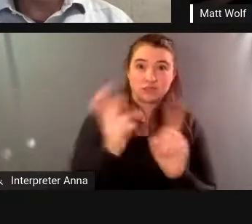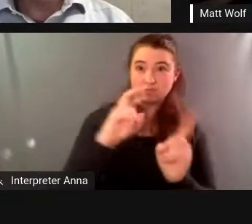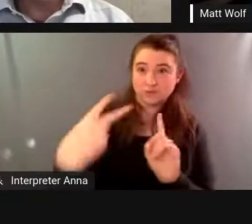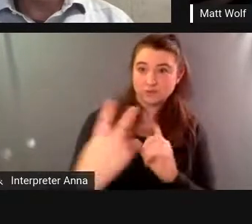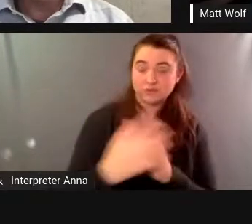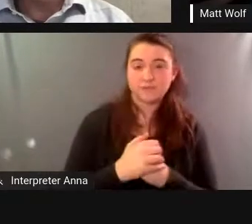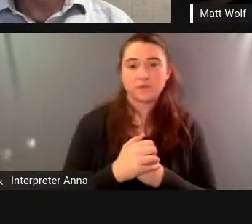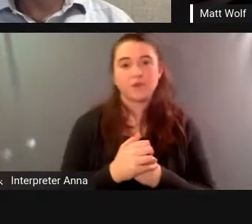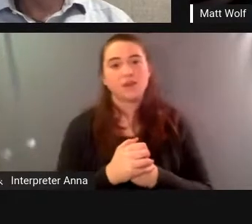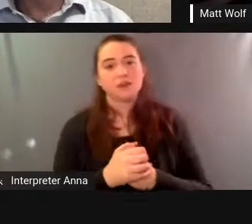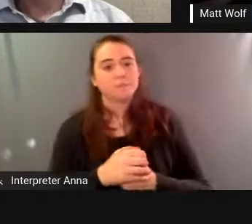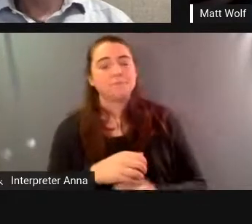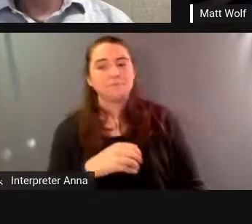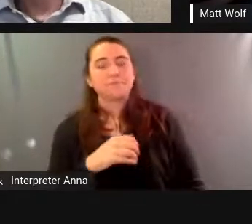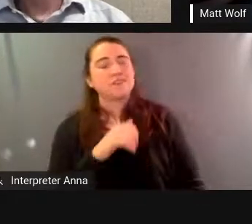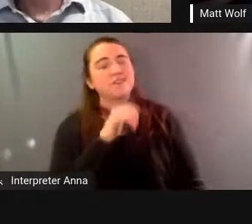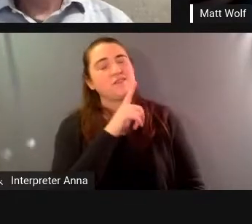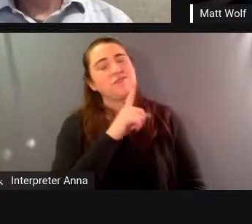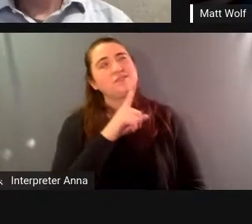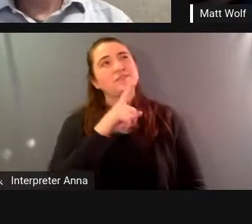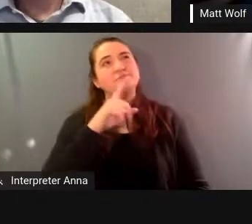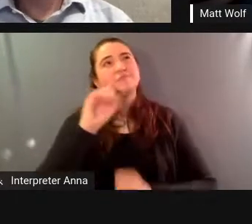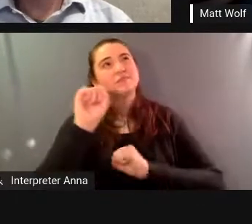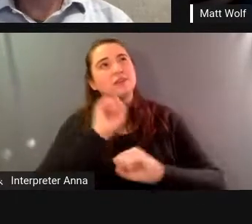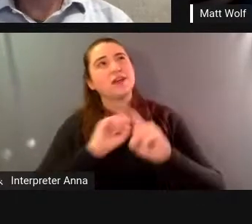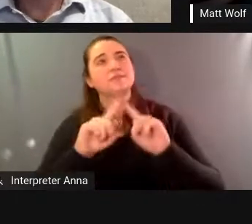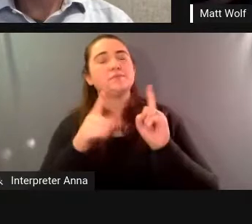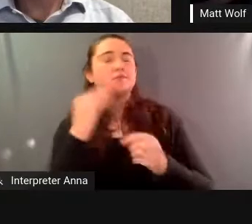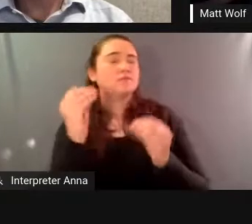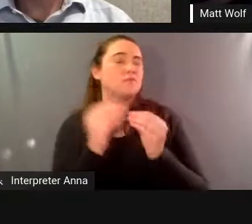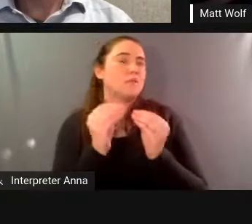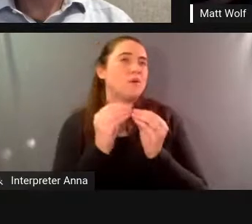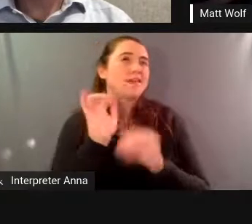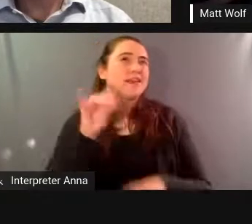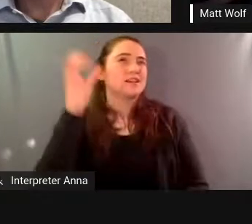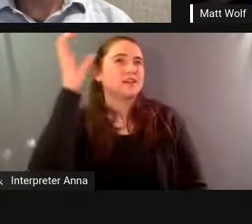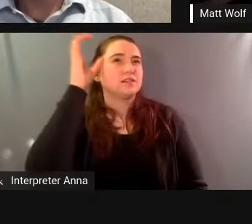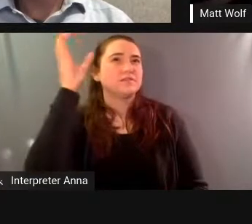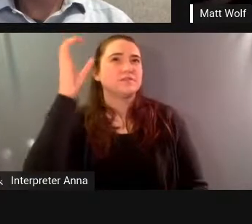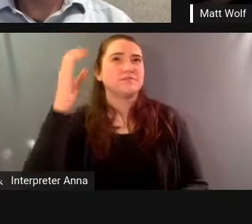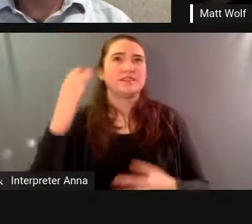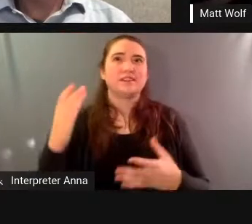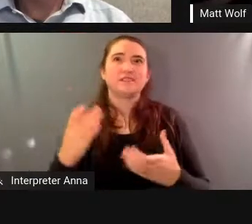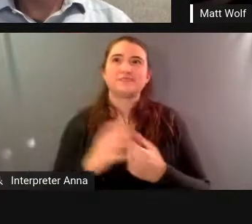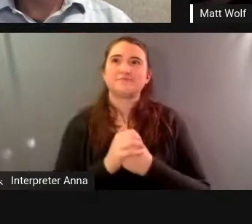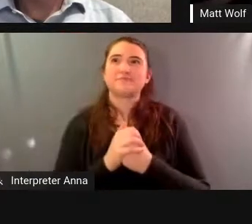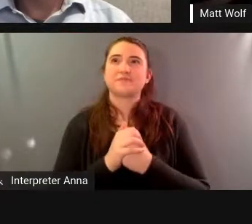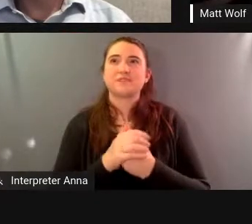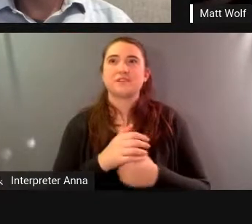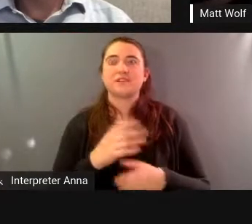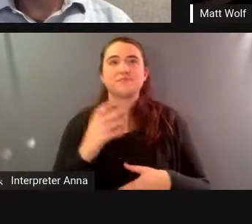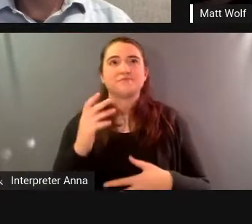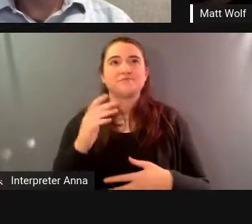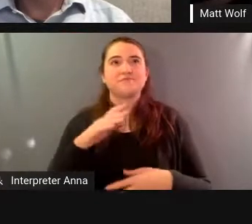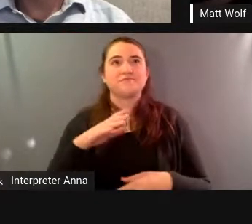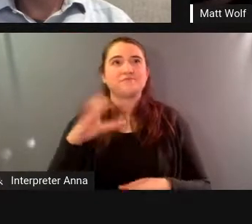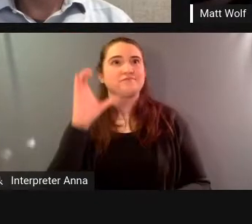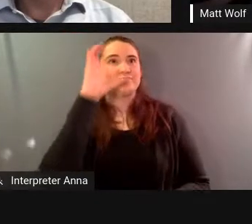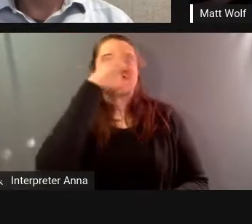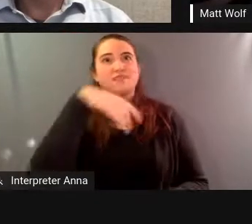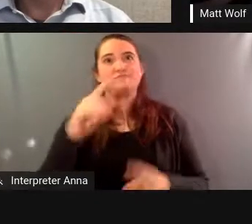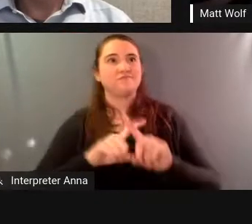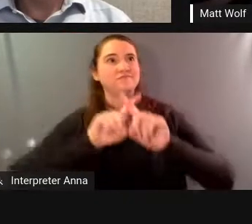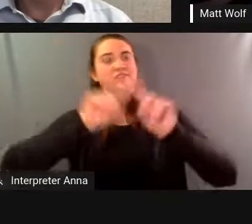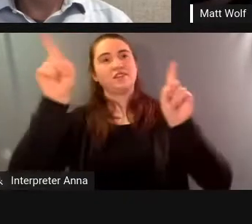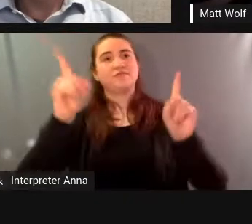it's more i think that this idea of a kind of gregarious personality with a group of outliers who